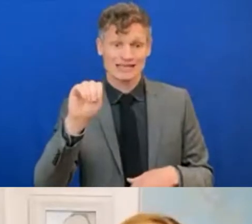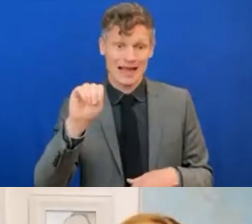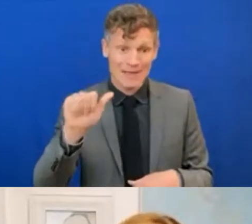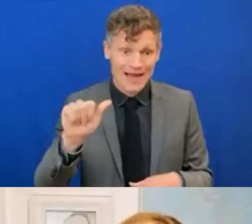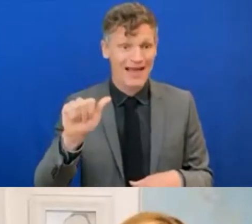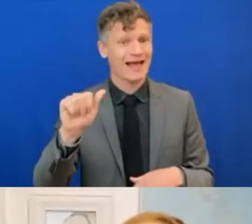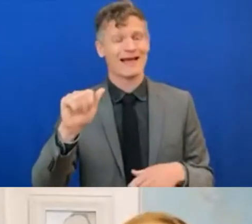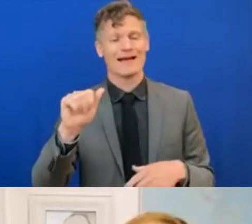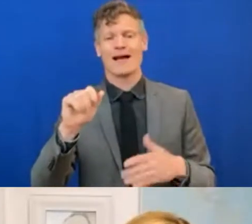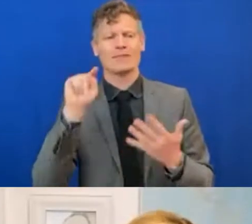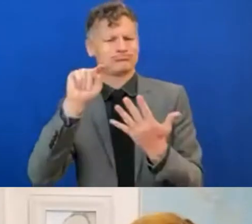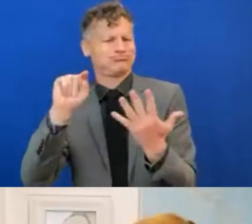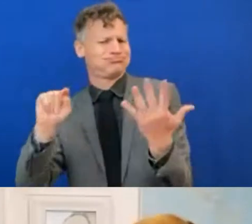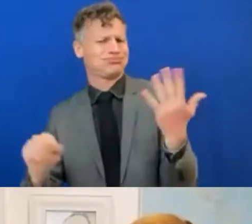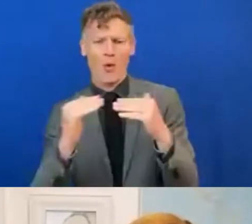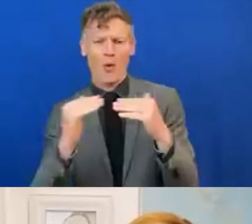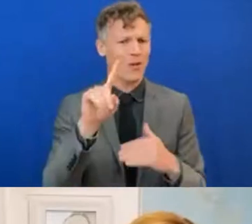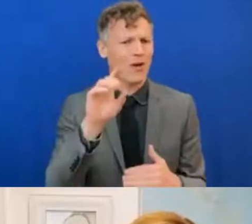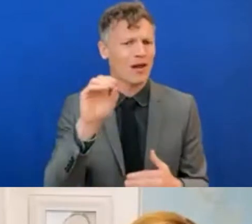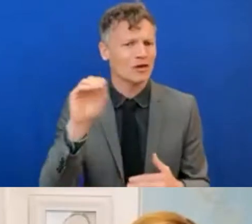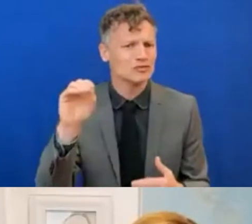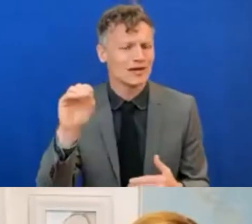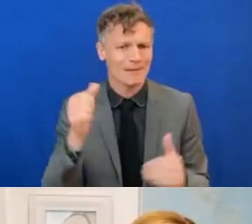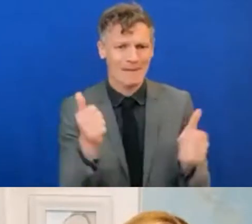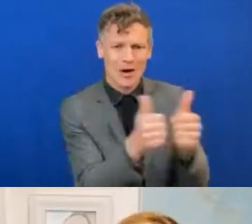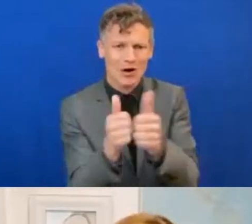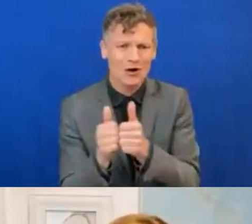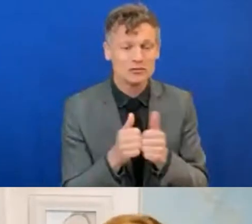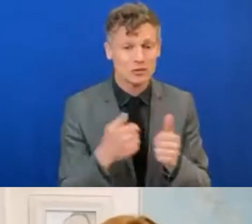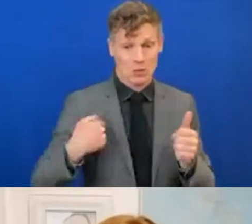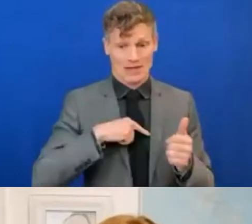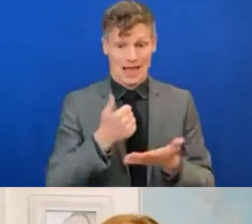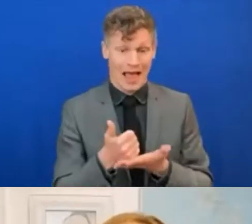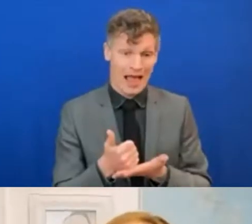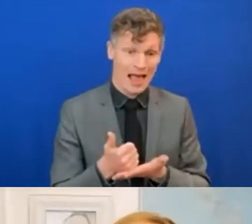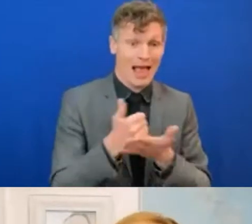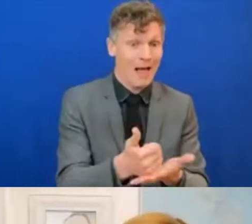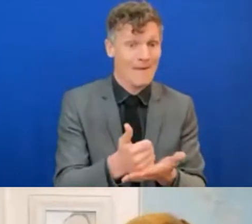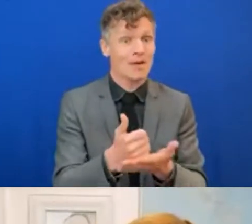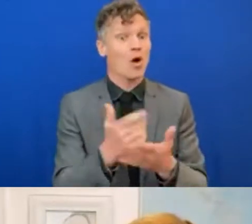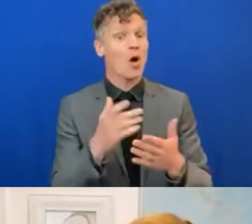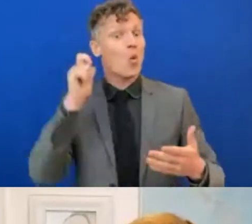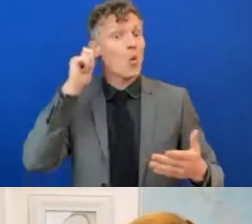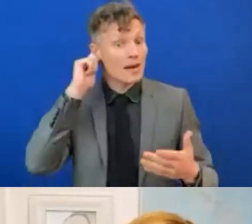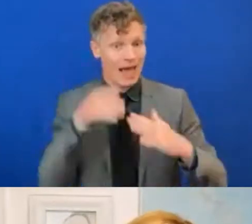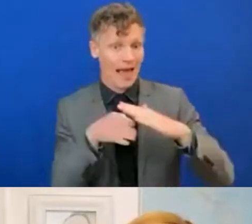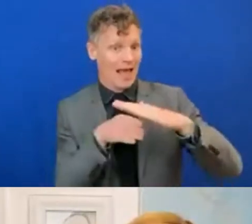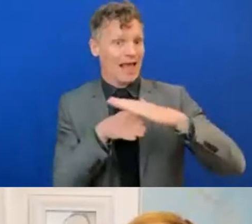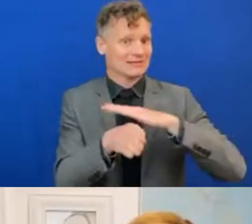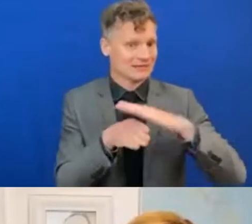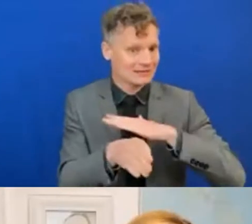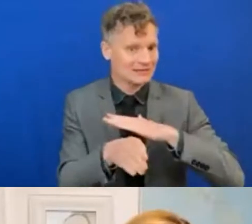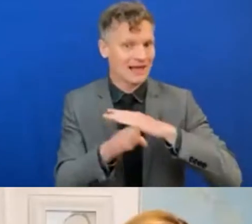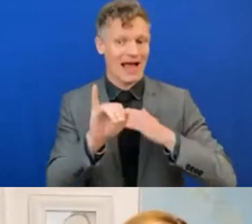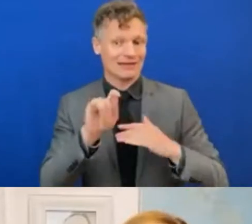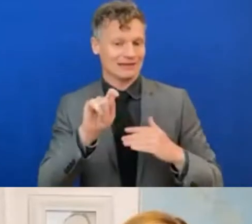together to help women get access to ICTs, be better equipped with digital skills, to benefit